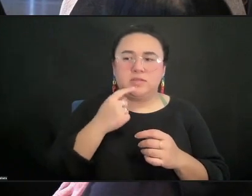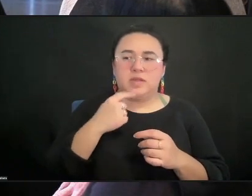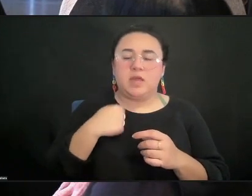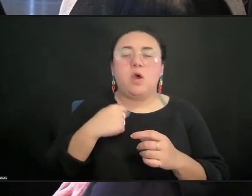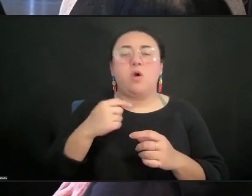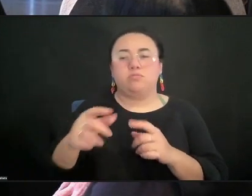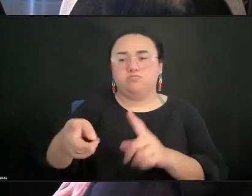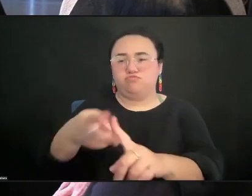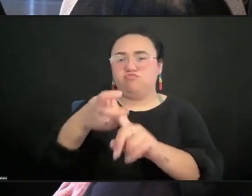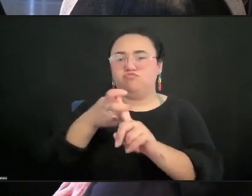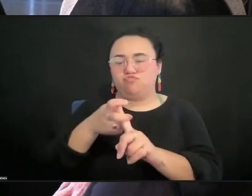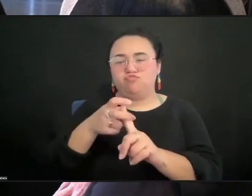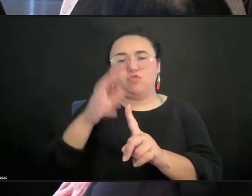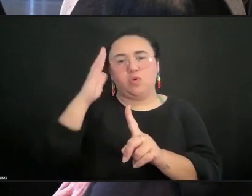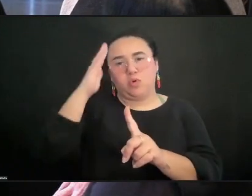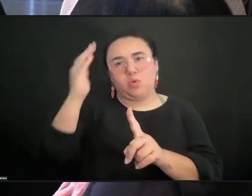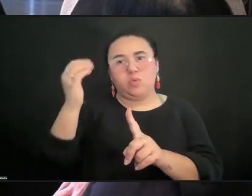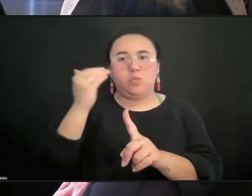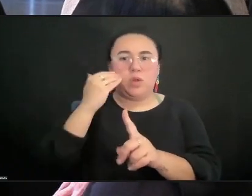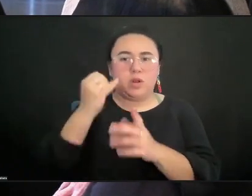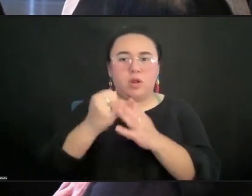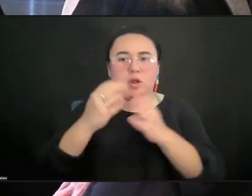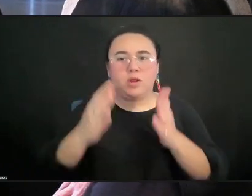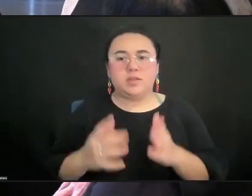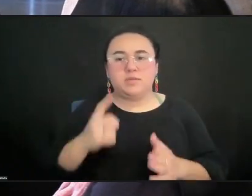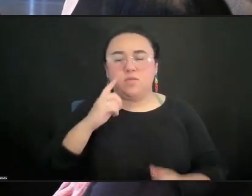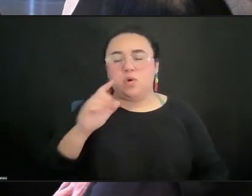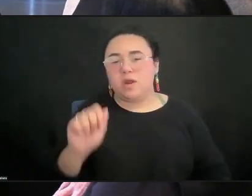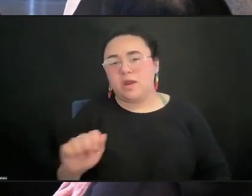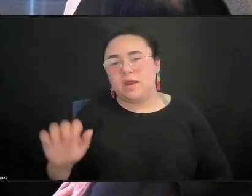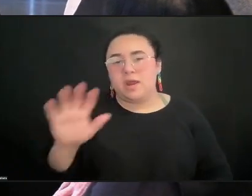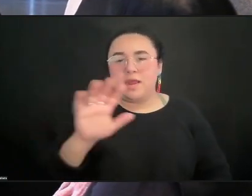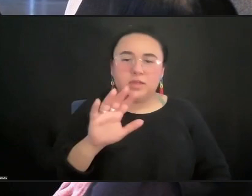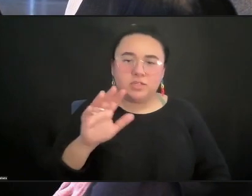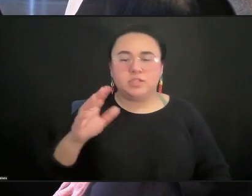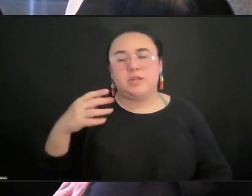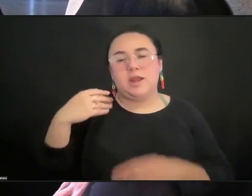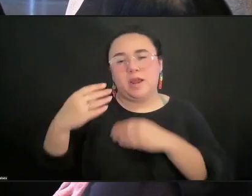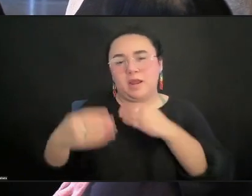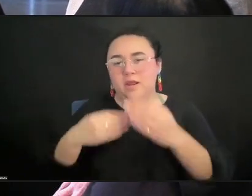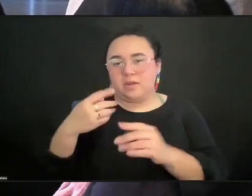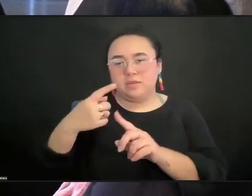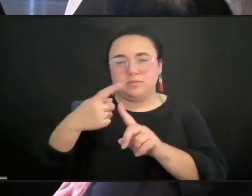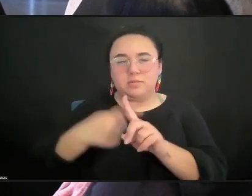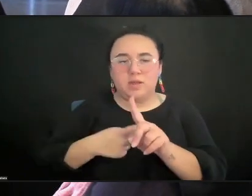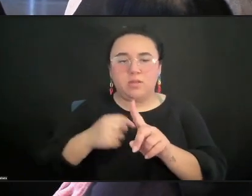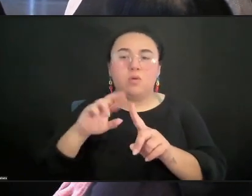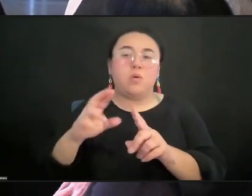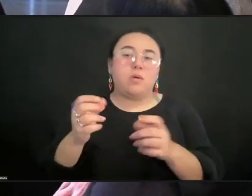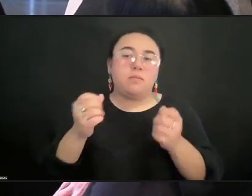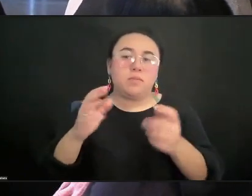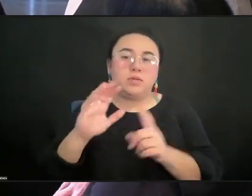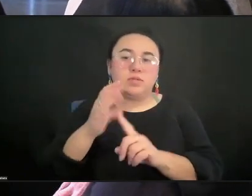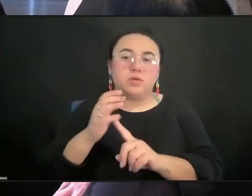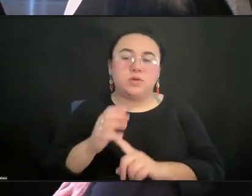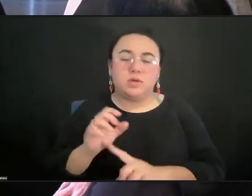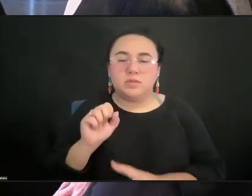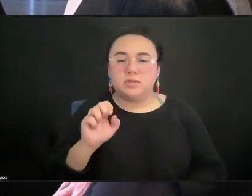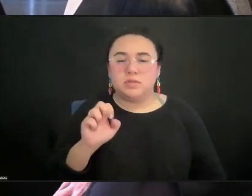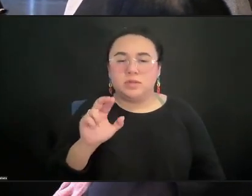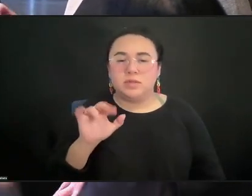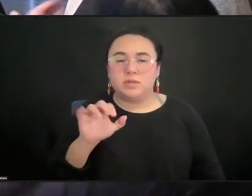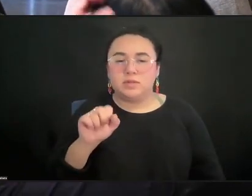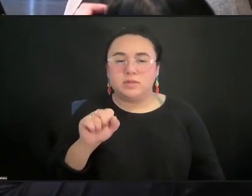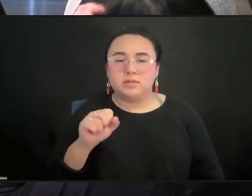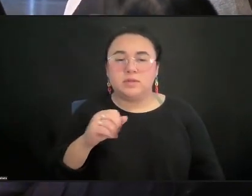Asian Heritage Month or multicultural series. My cultural